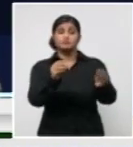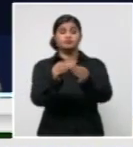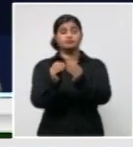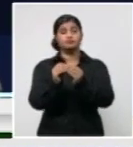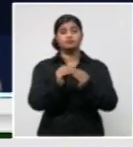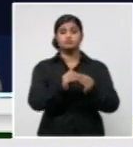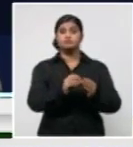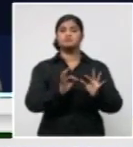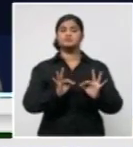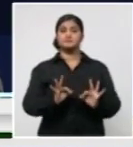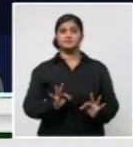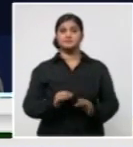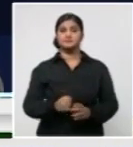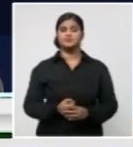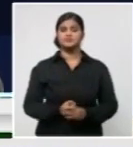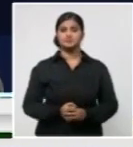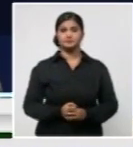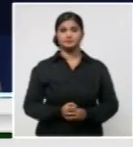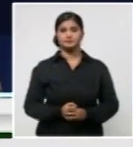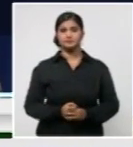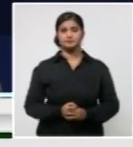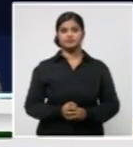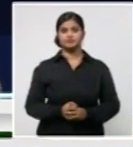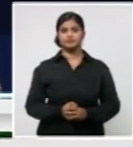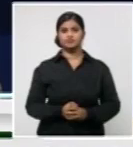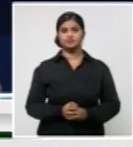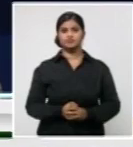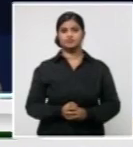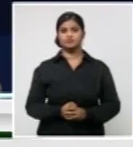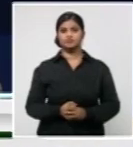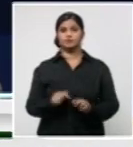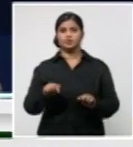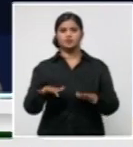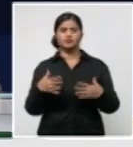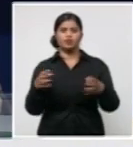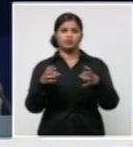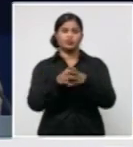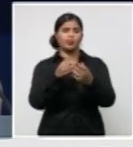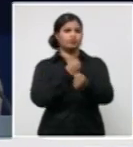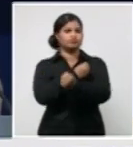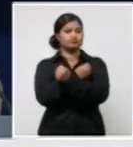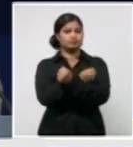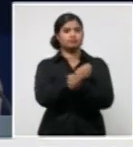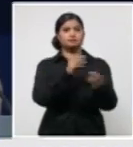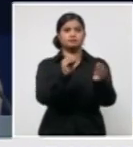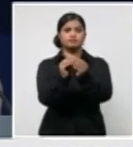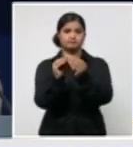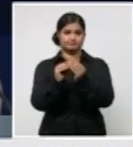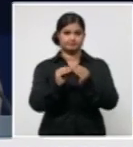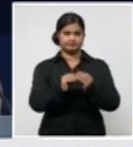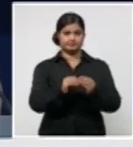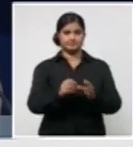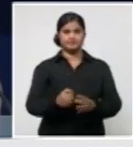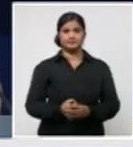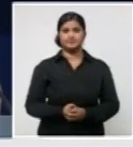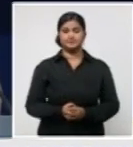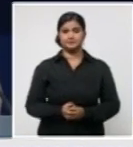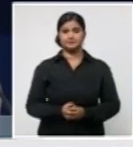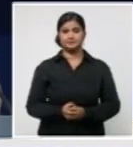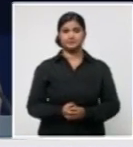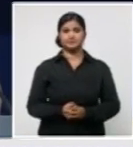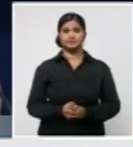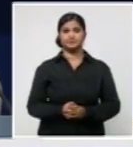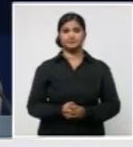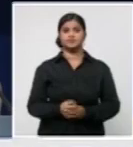-19 under 20 years of age to 277, of which 266 or